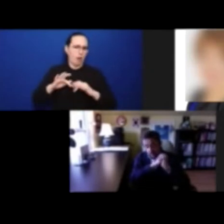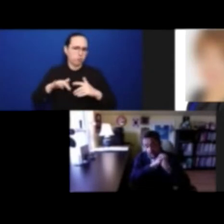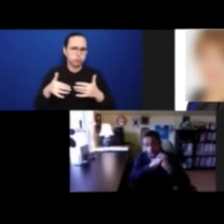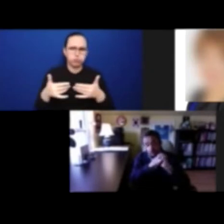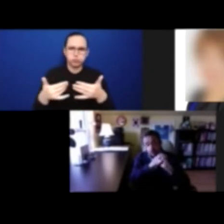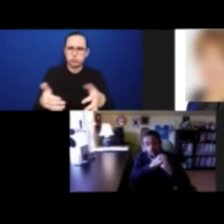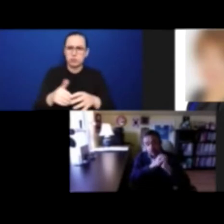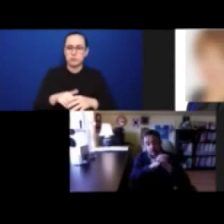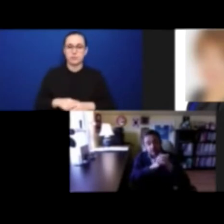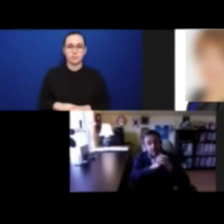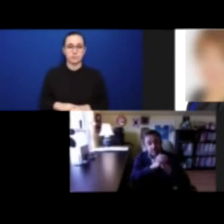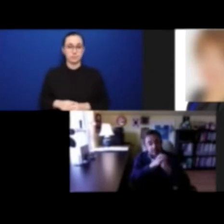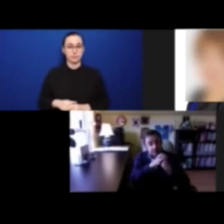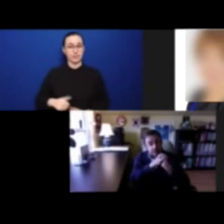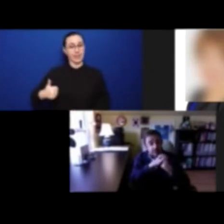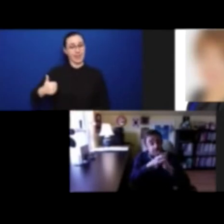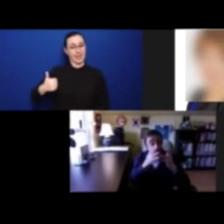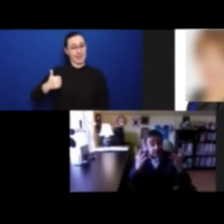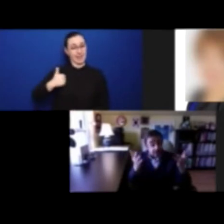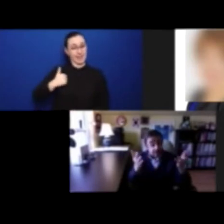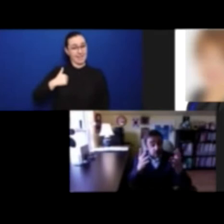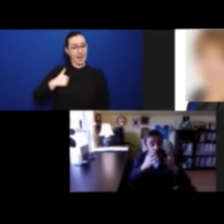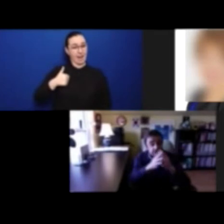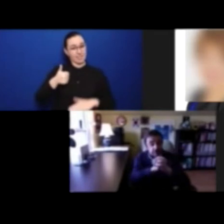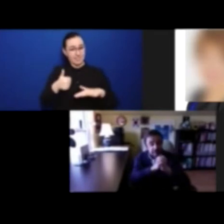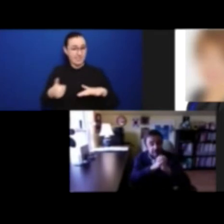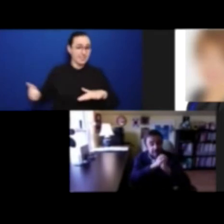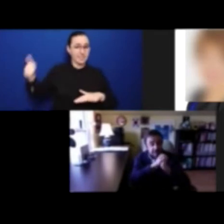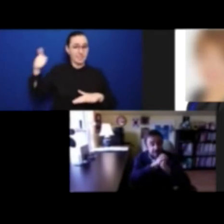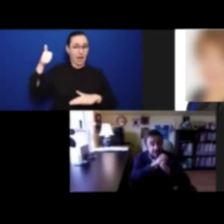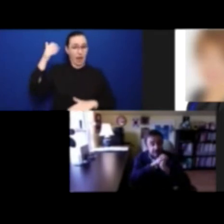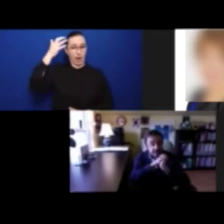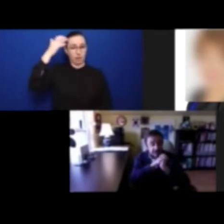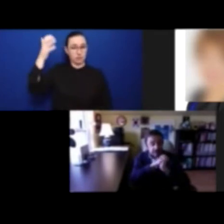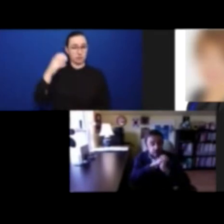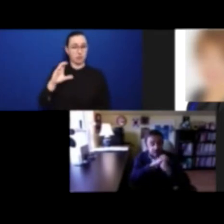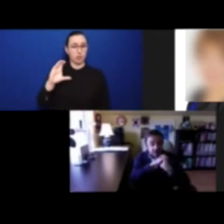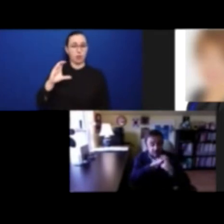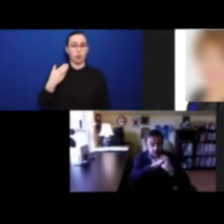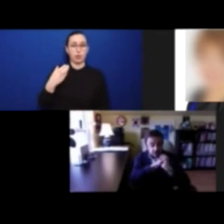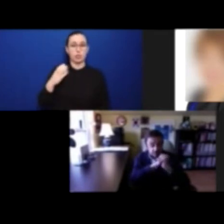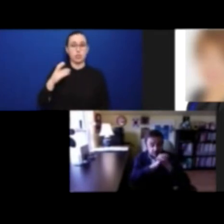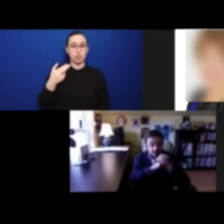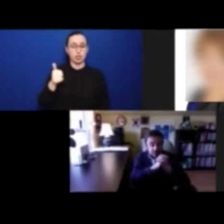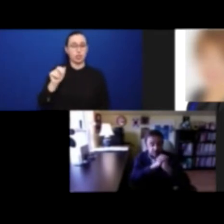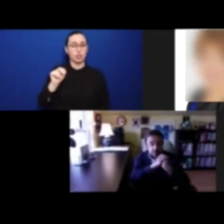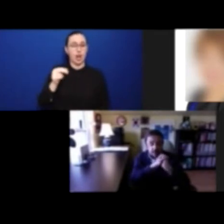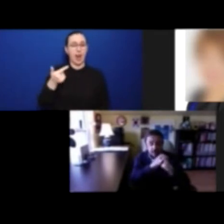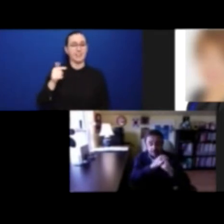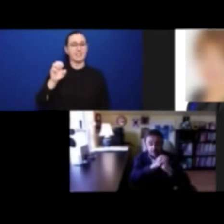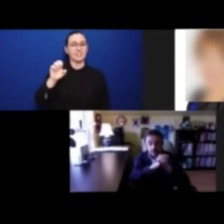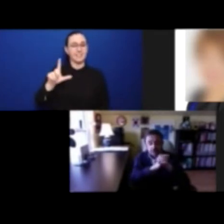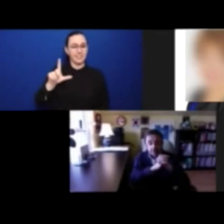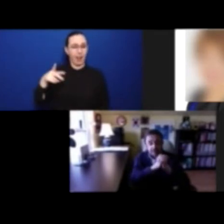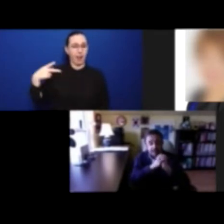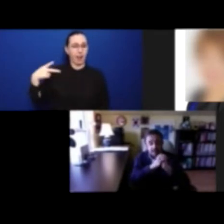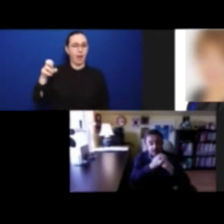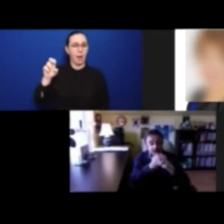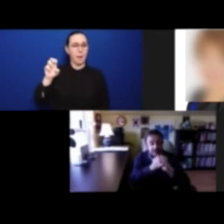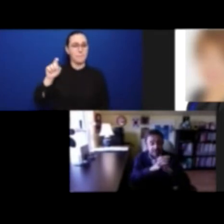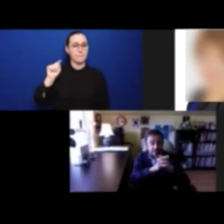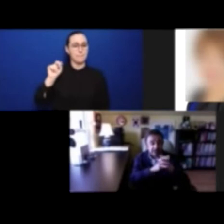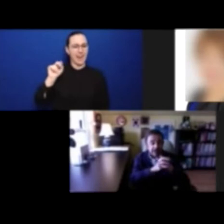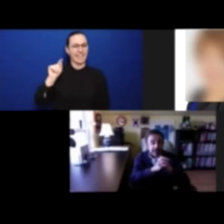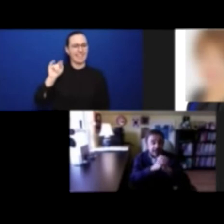to folks in the disability community and beyond here in Canada, as one of our former Paralympic